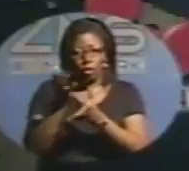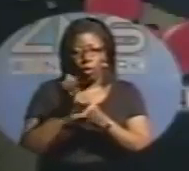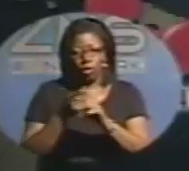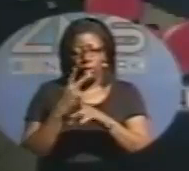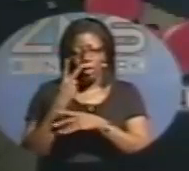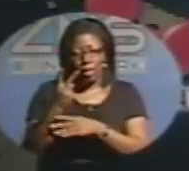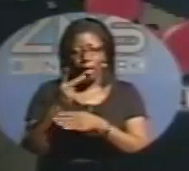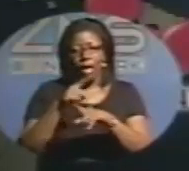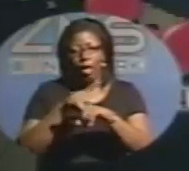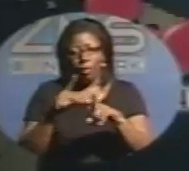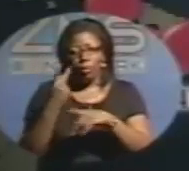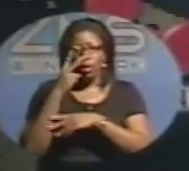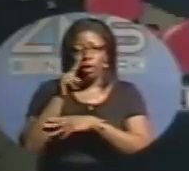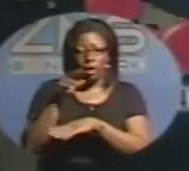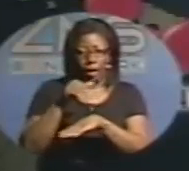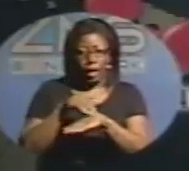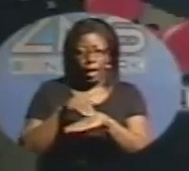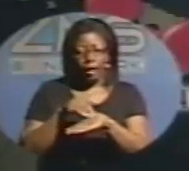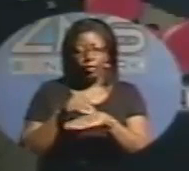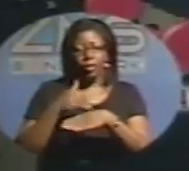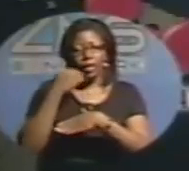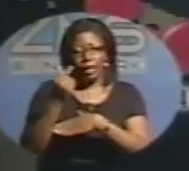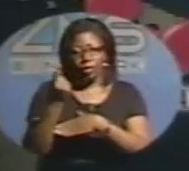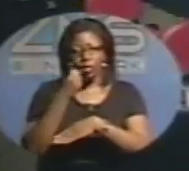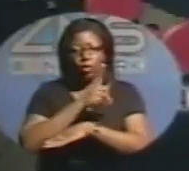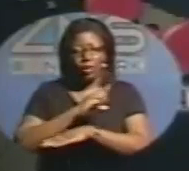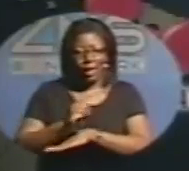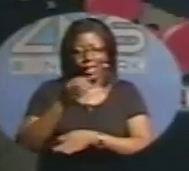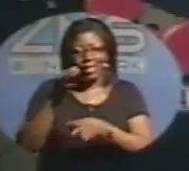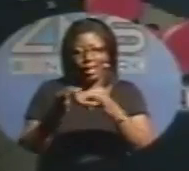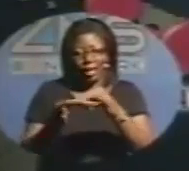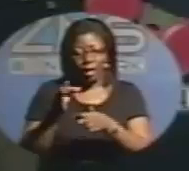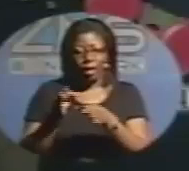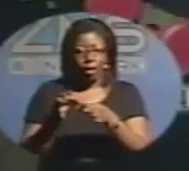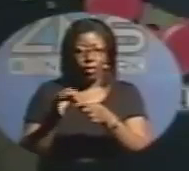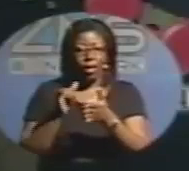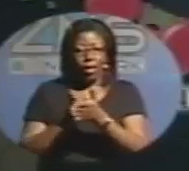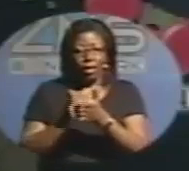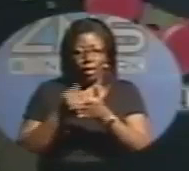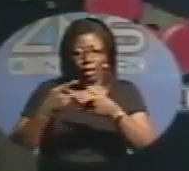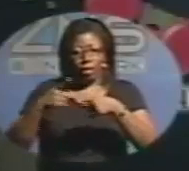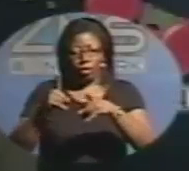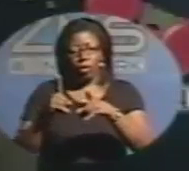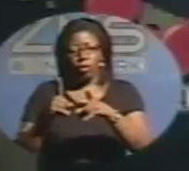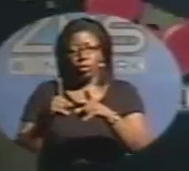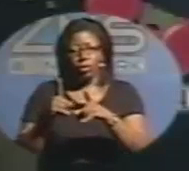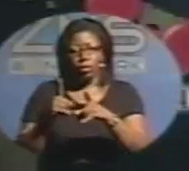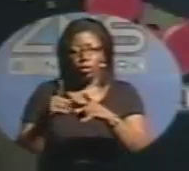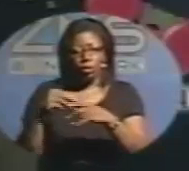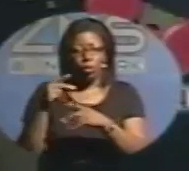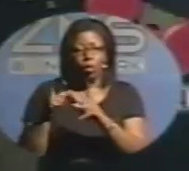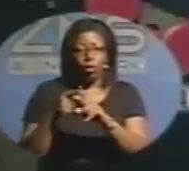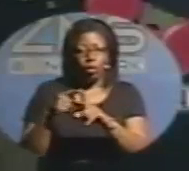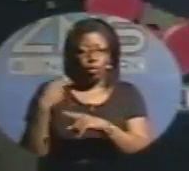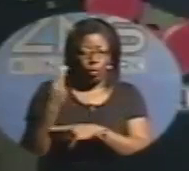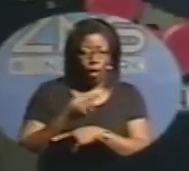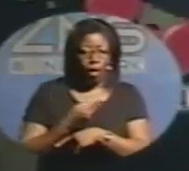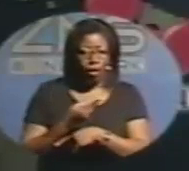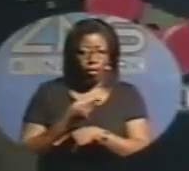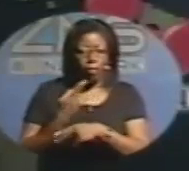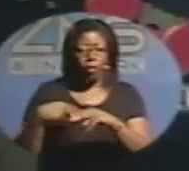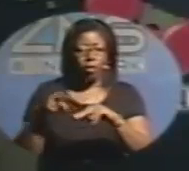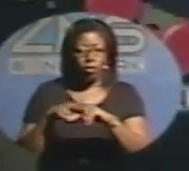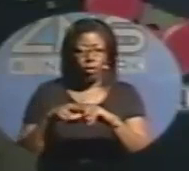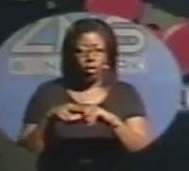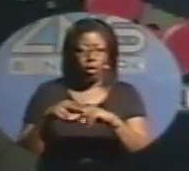but that is what we will be looking at over the next couple of days to see whether or not that recovery towards the northwest takes place. Should it does so, it will increase the threat to the